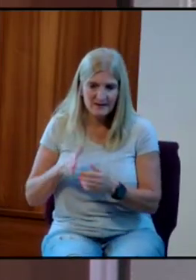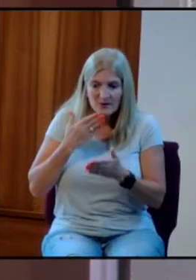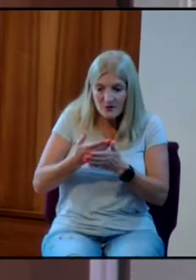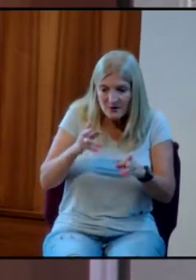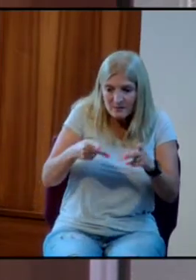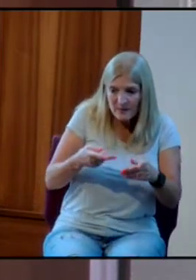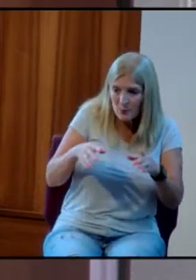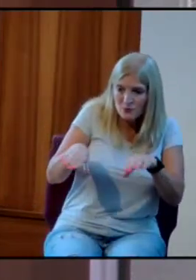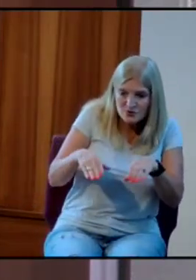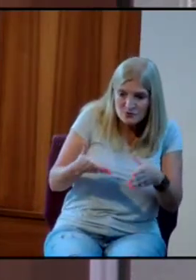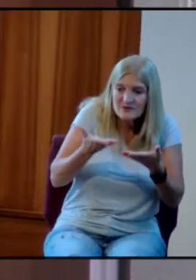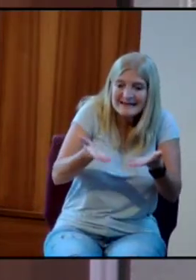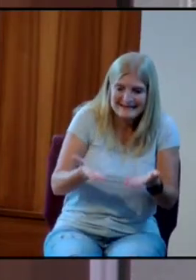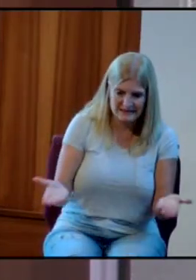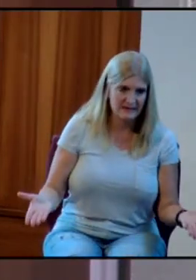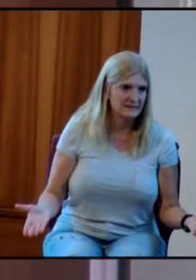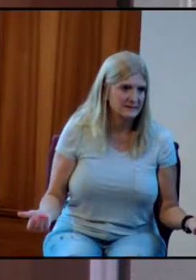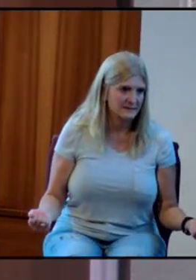things.